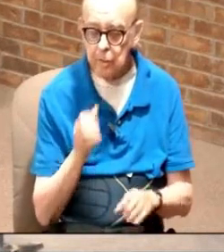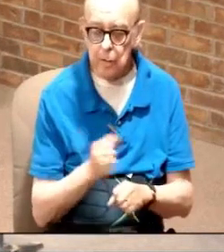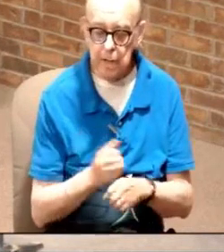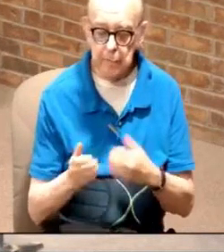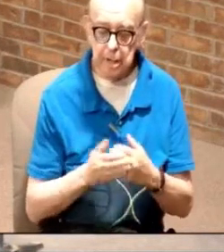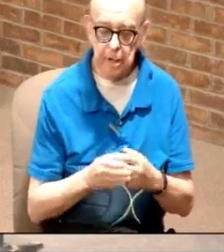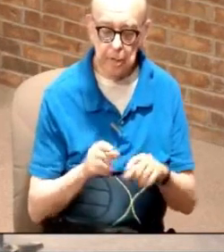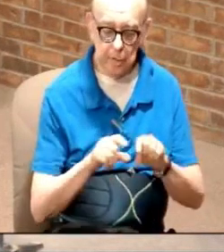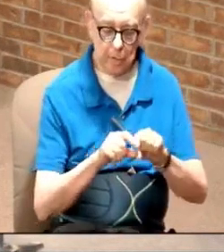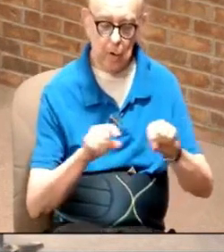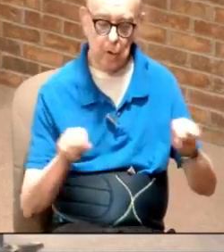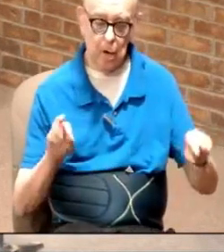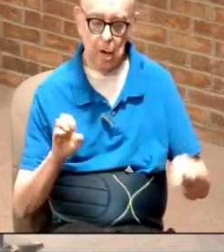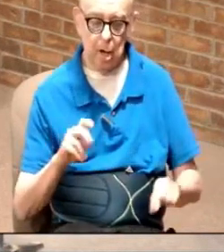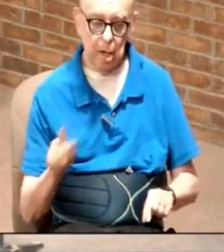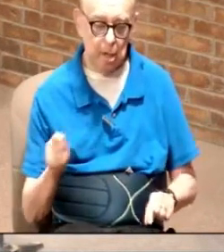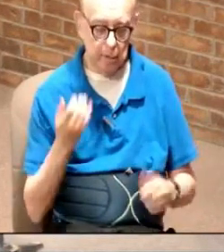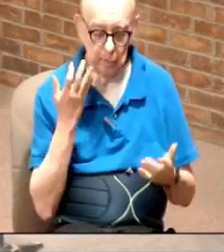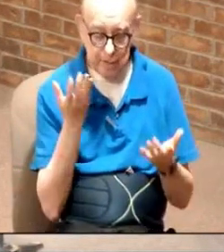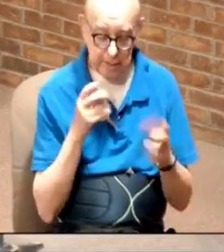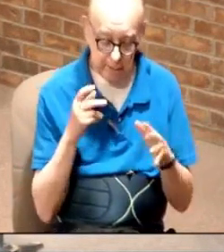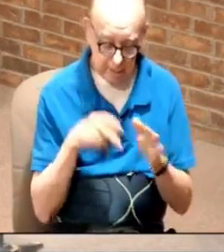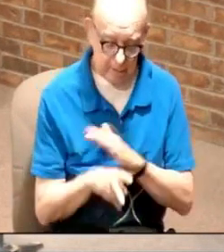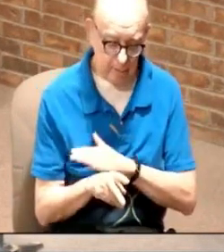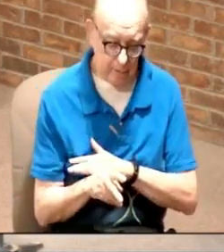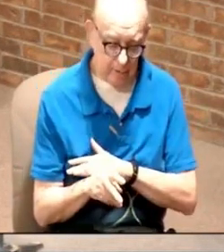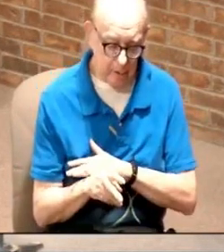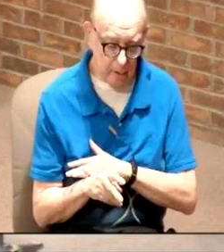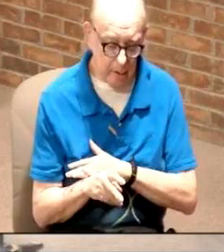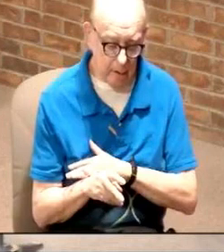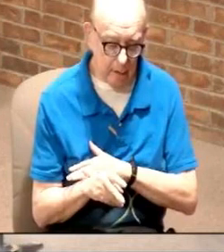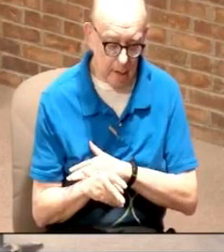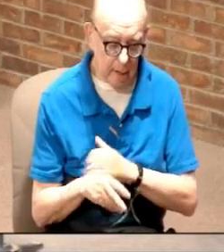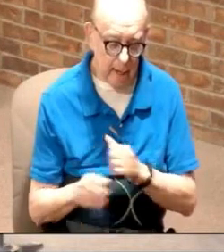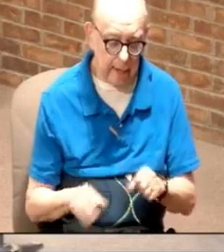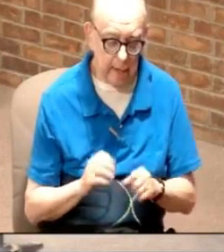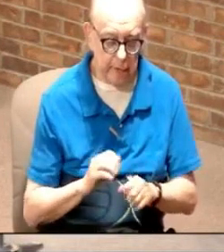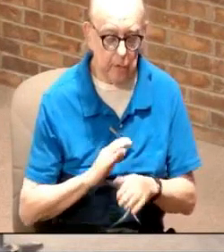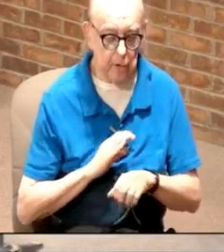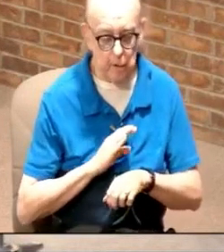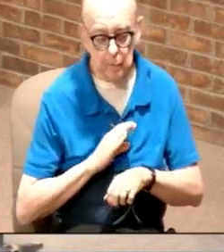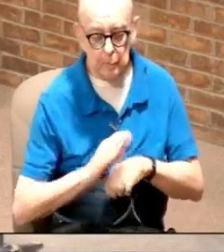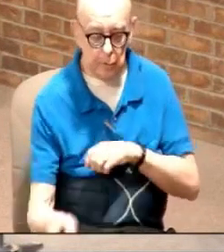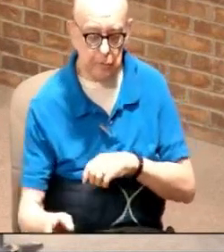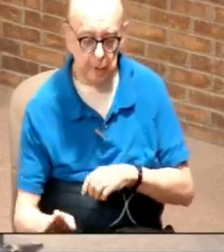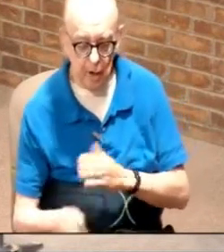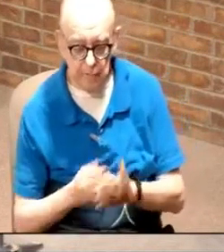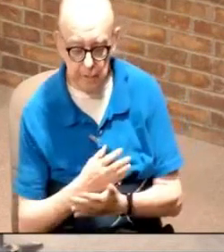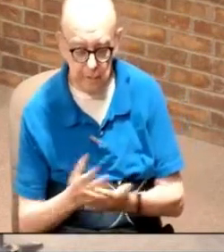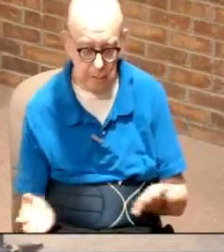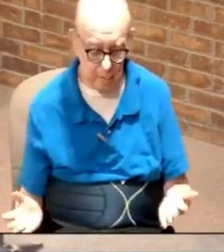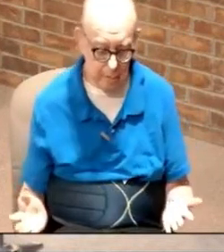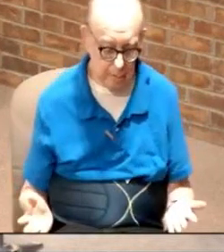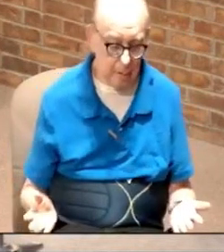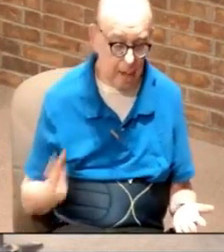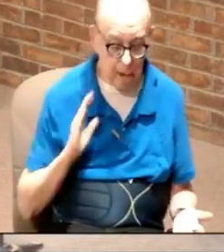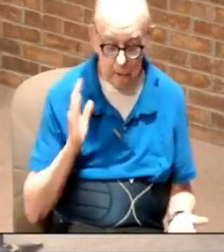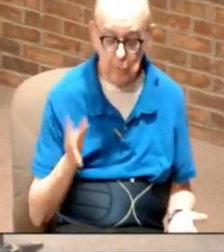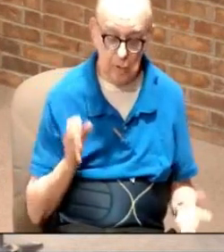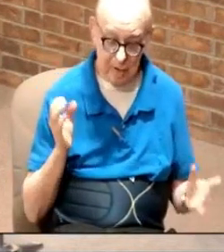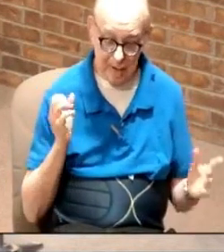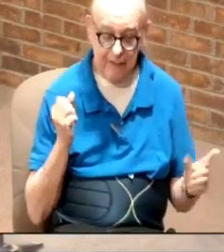If you ever want to get killed, act like you're going to push me off of something. I will take you down.